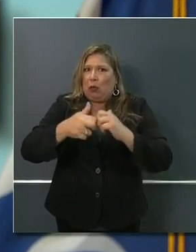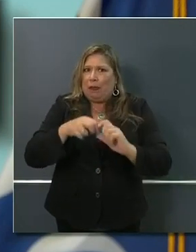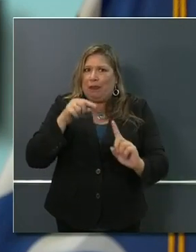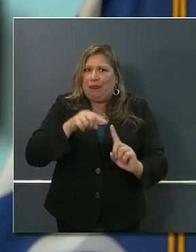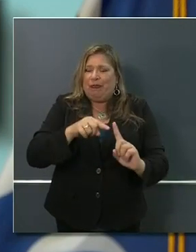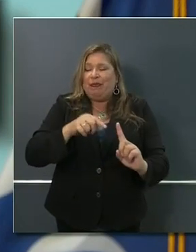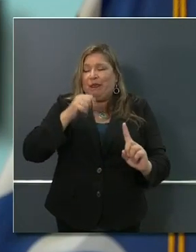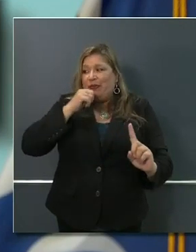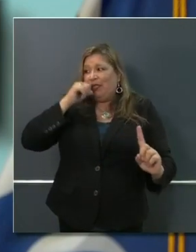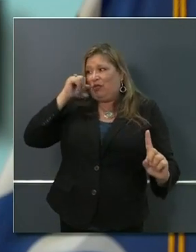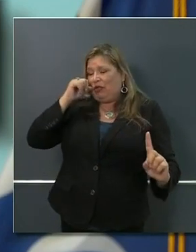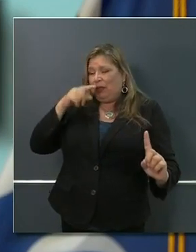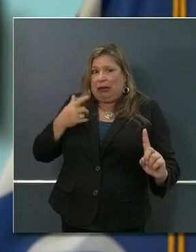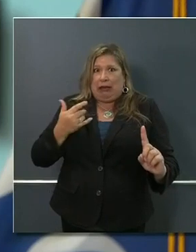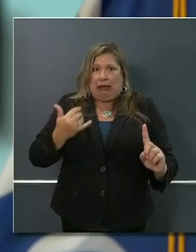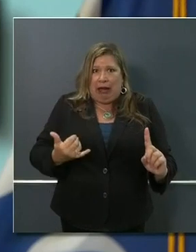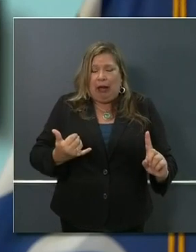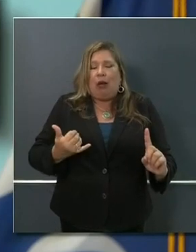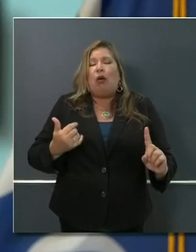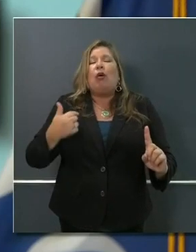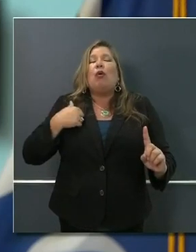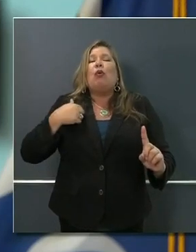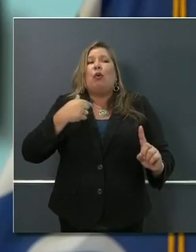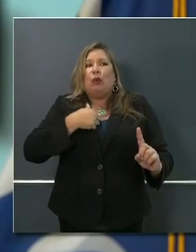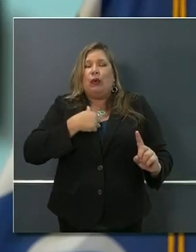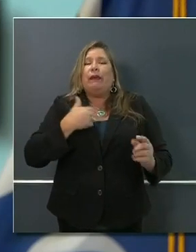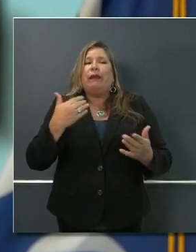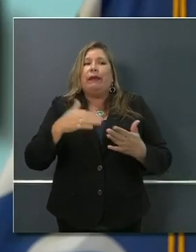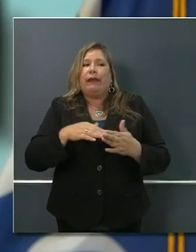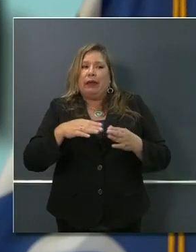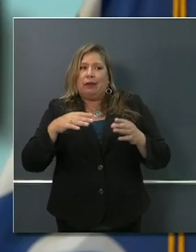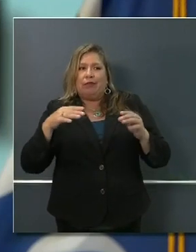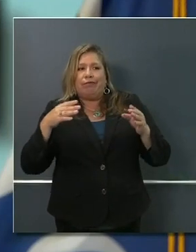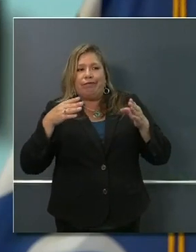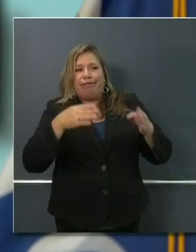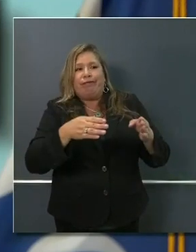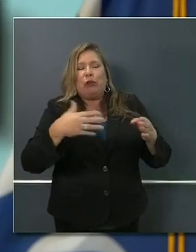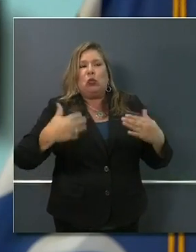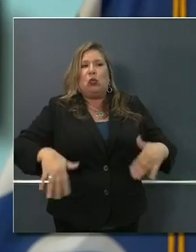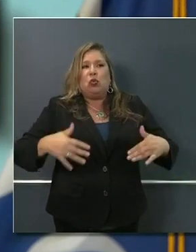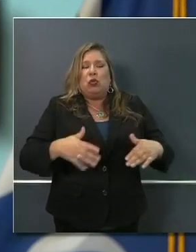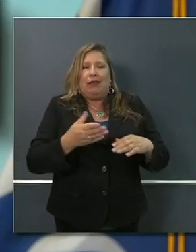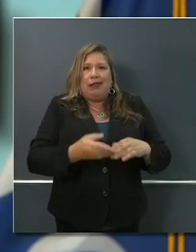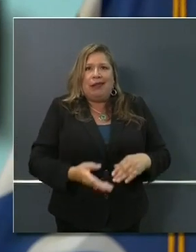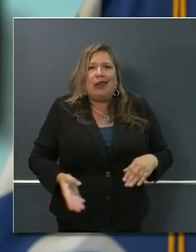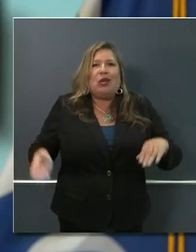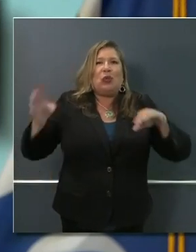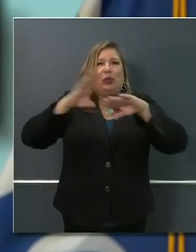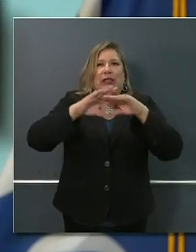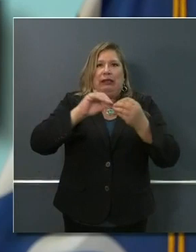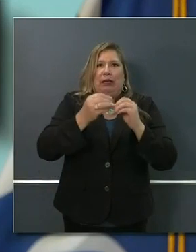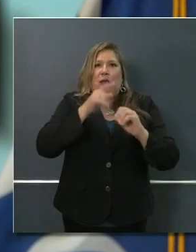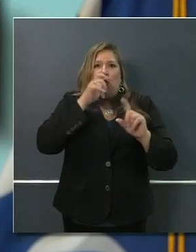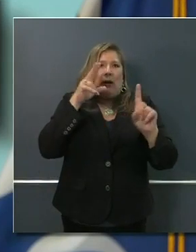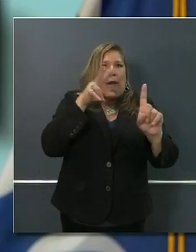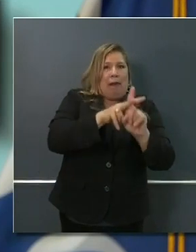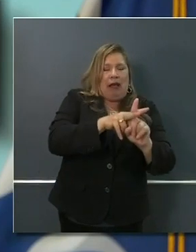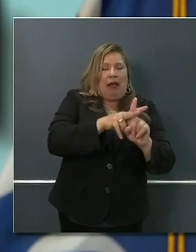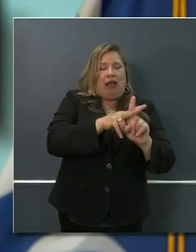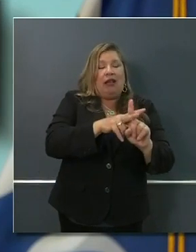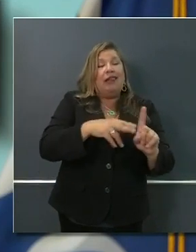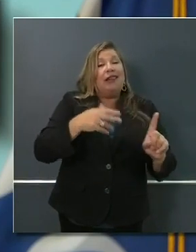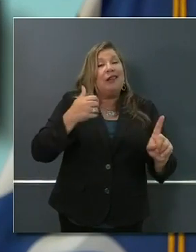that we are getting our arms around this, again, unprecedented volume. You went from 2,500 applications a day